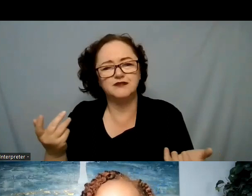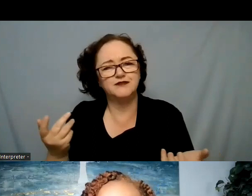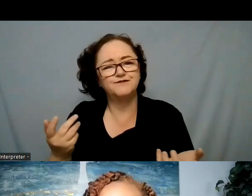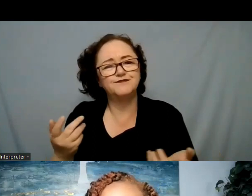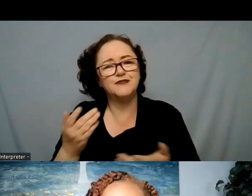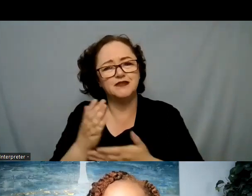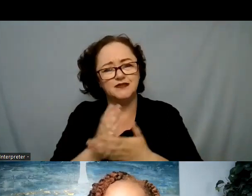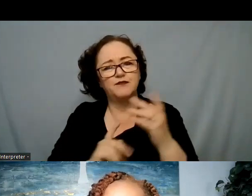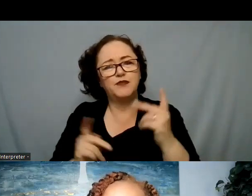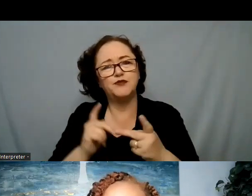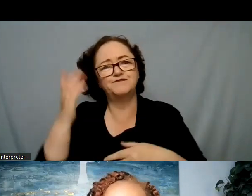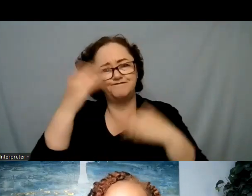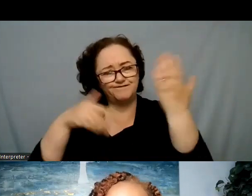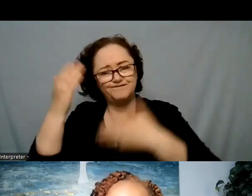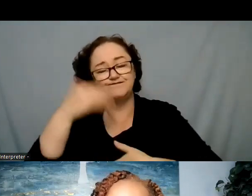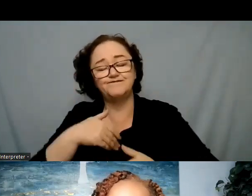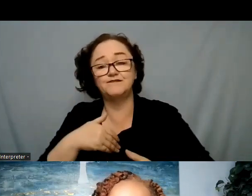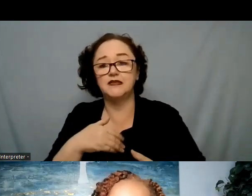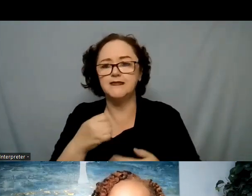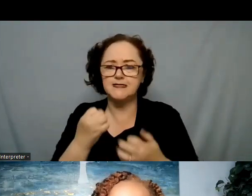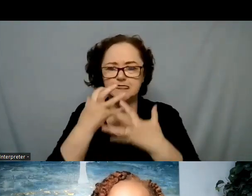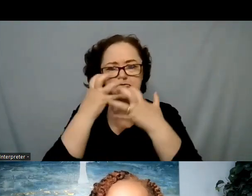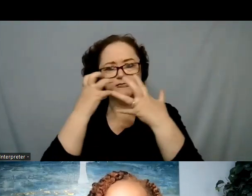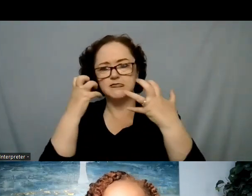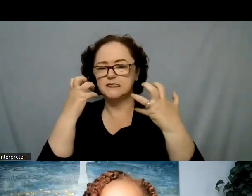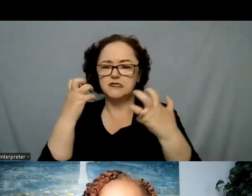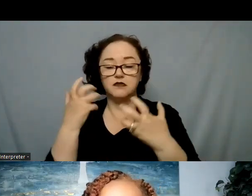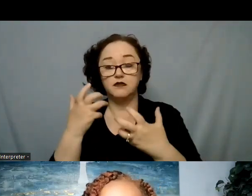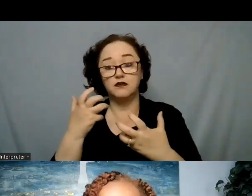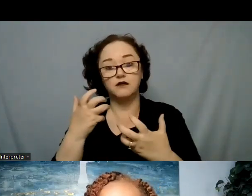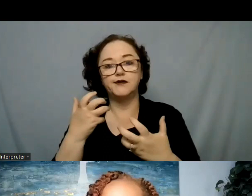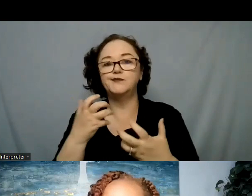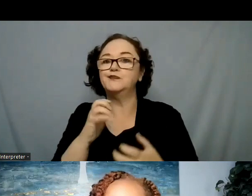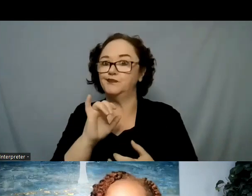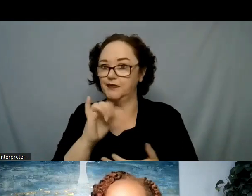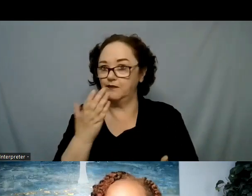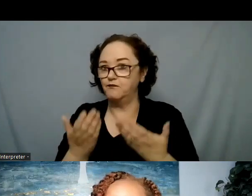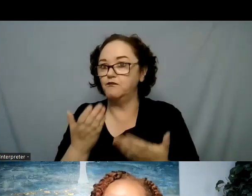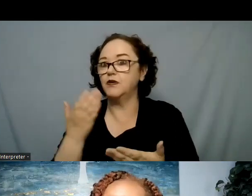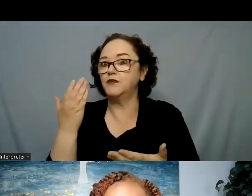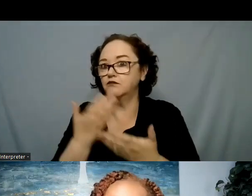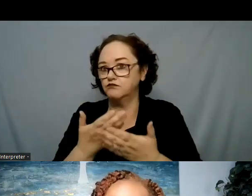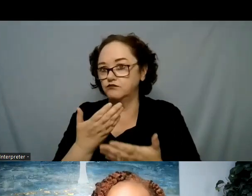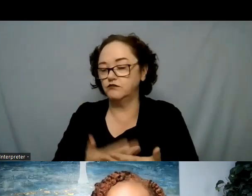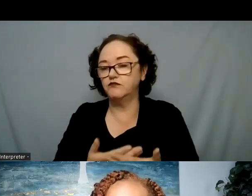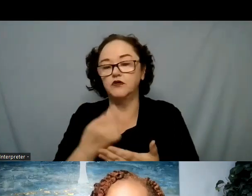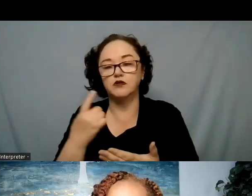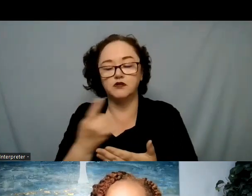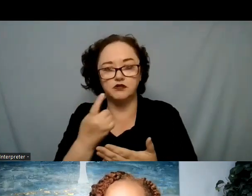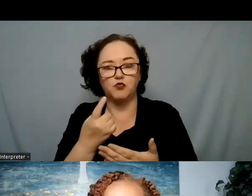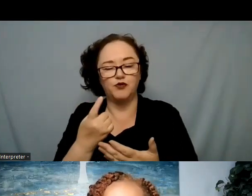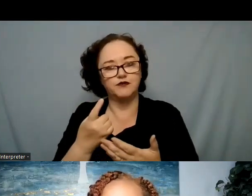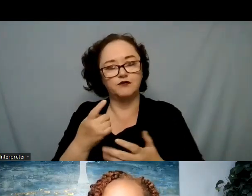angry or irritable that that can sometimes be a sign of somebody that's in a stress response